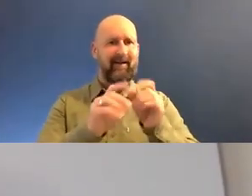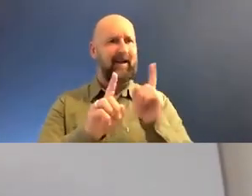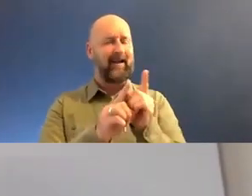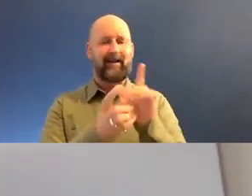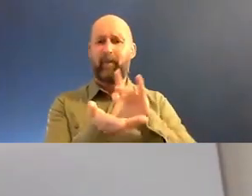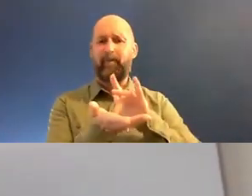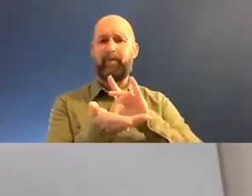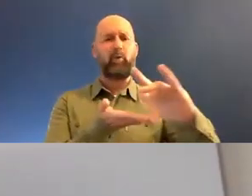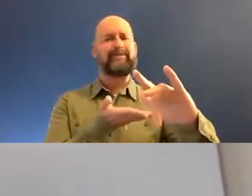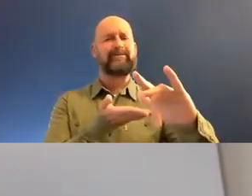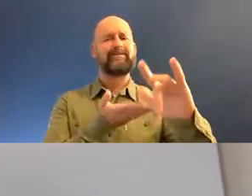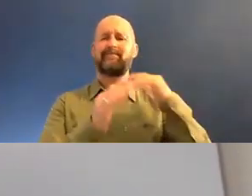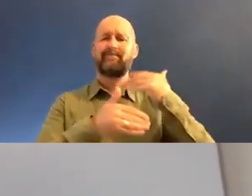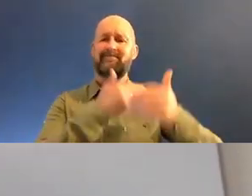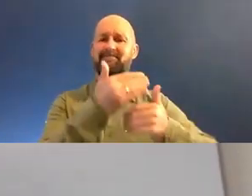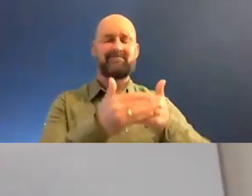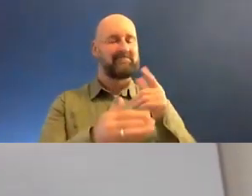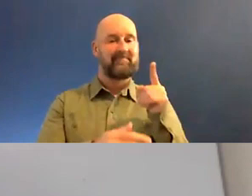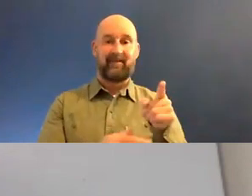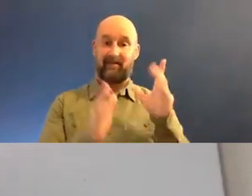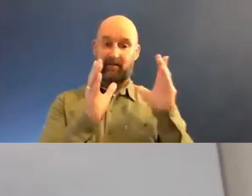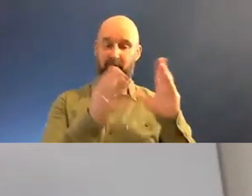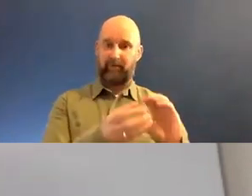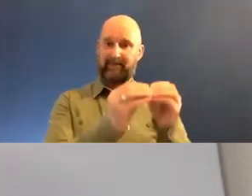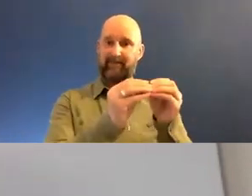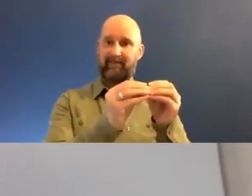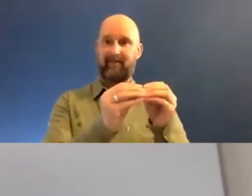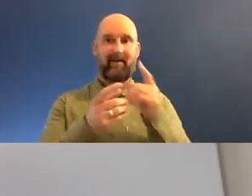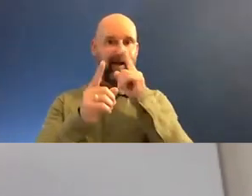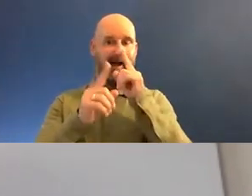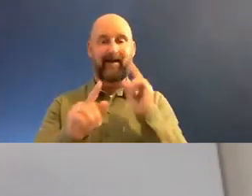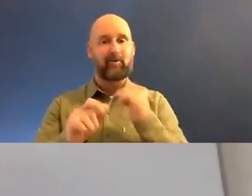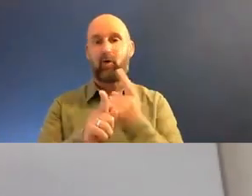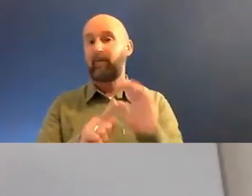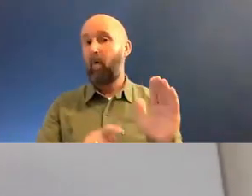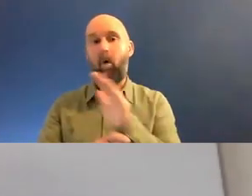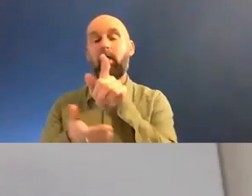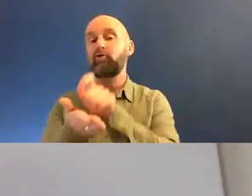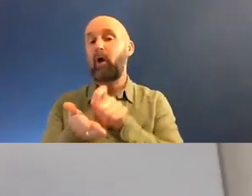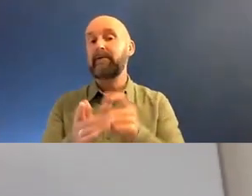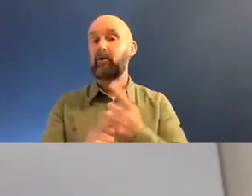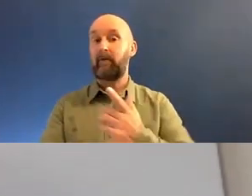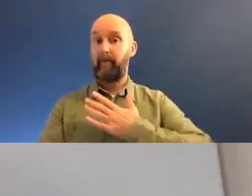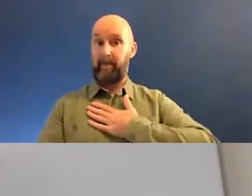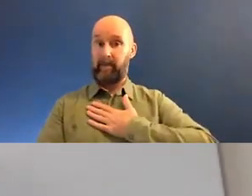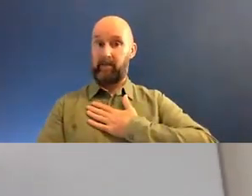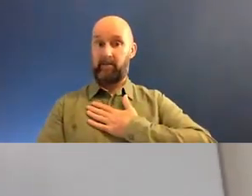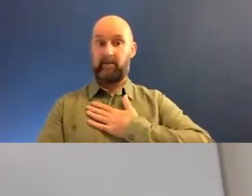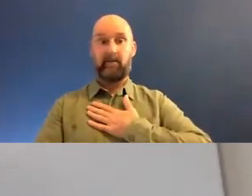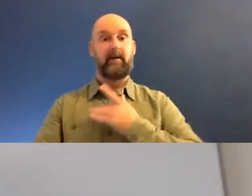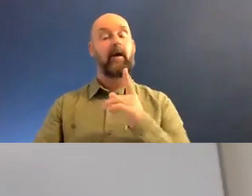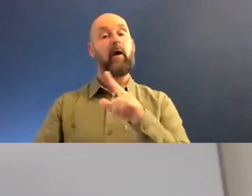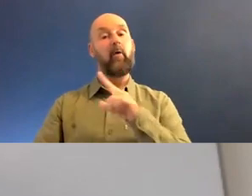when it comes to this sphere. I can't speak for all journalists. But for me, I've always seen my